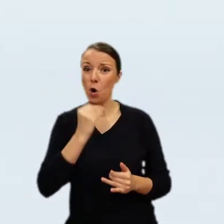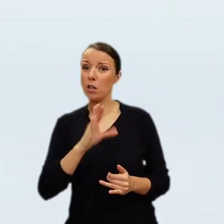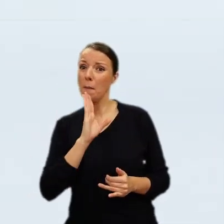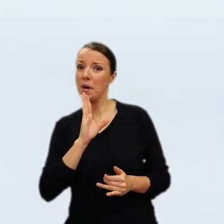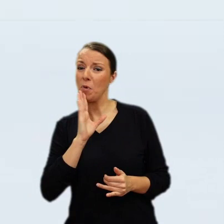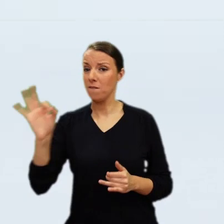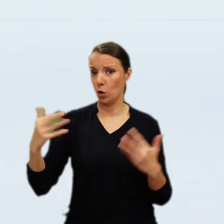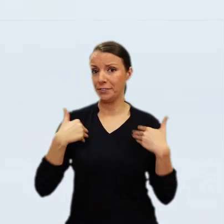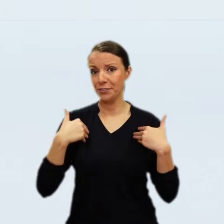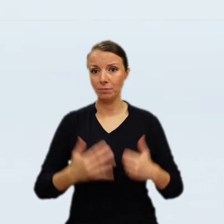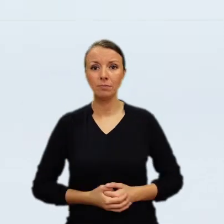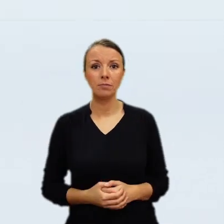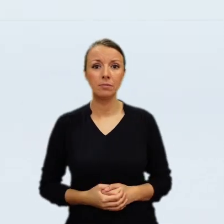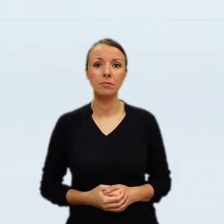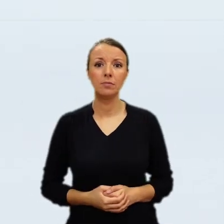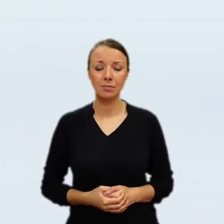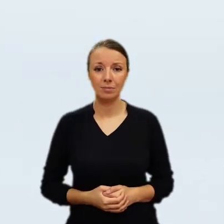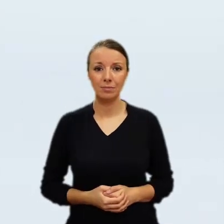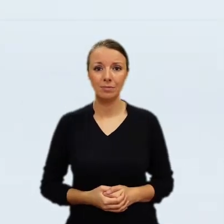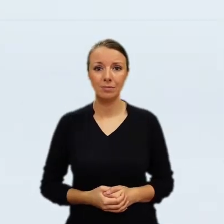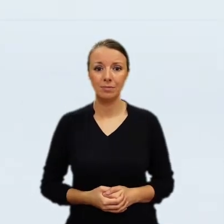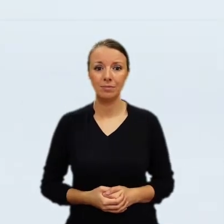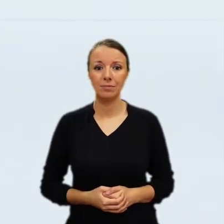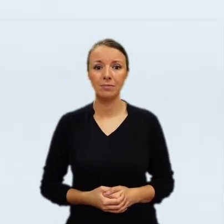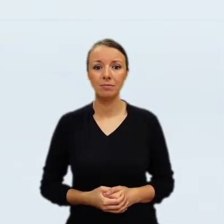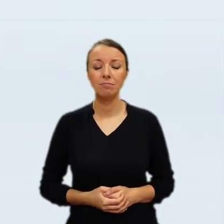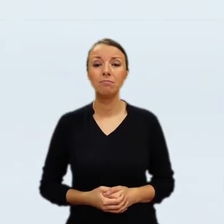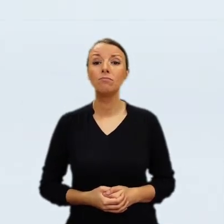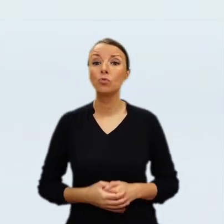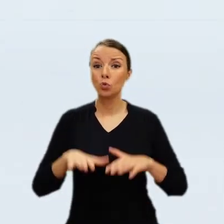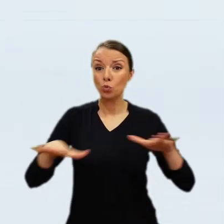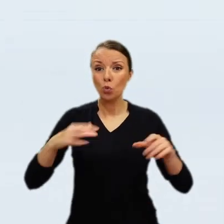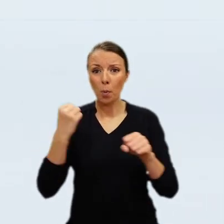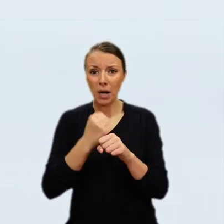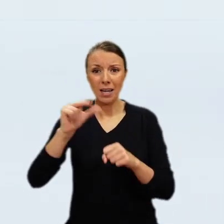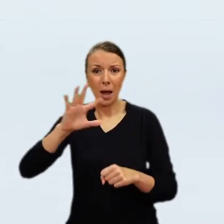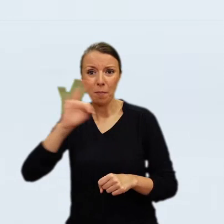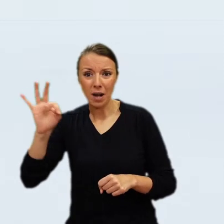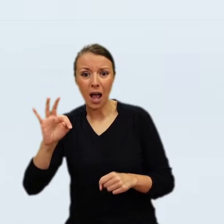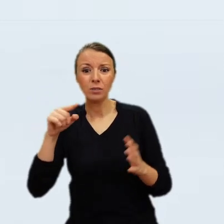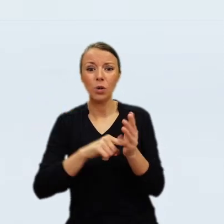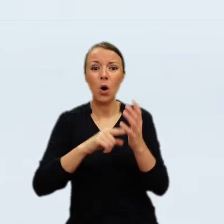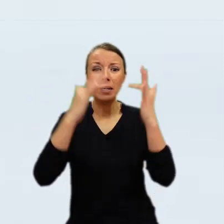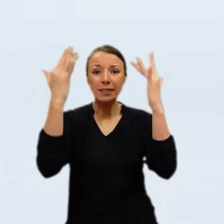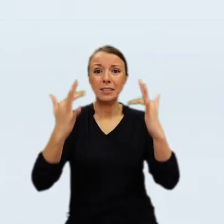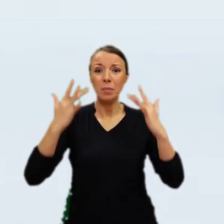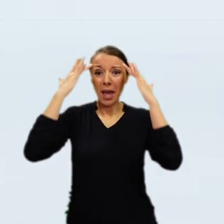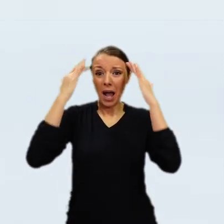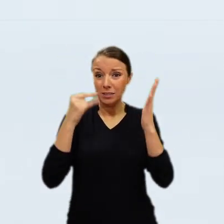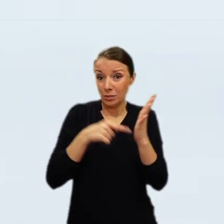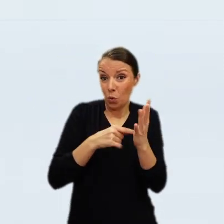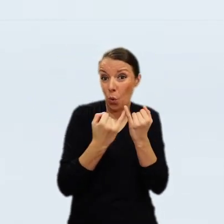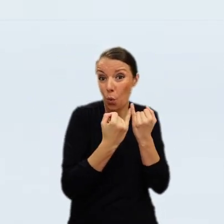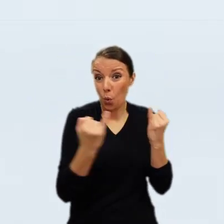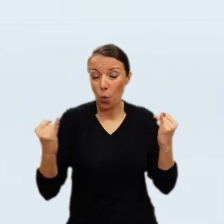by such works. For example, in the mid-1650s, around the same time he painted The Polish Rider, he is